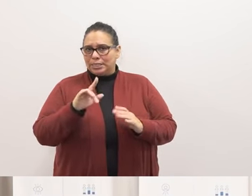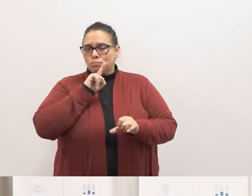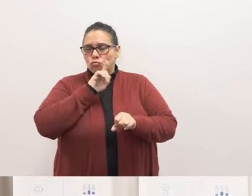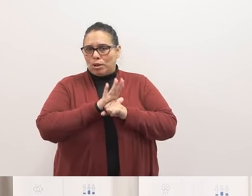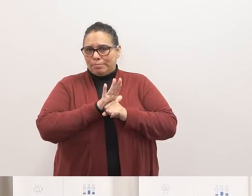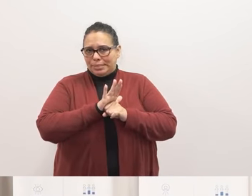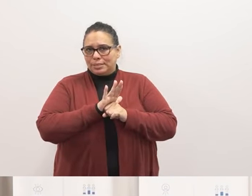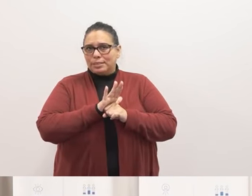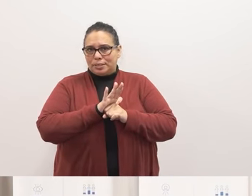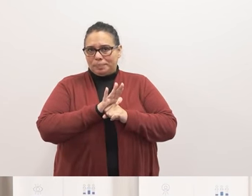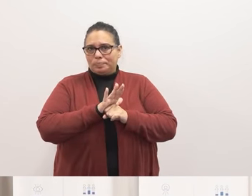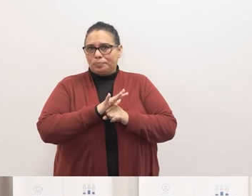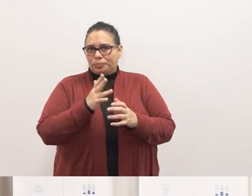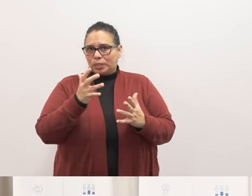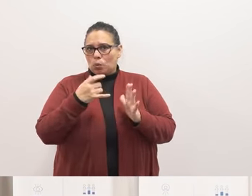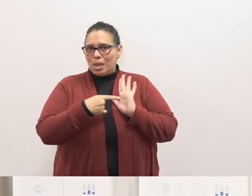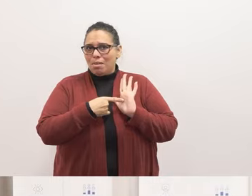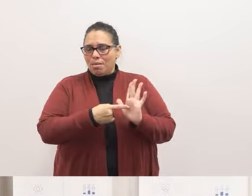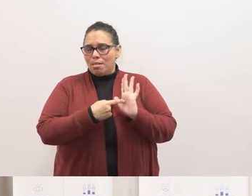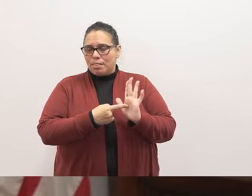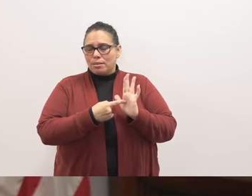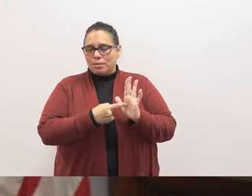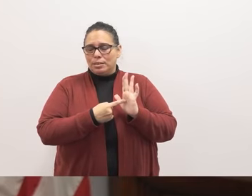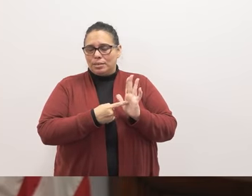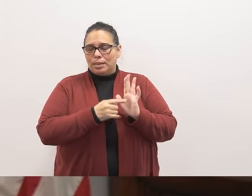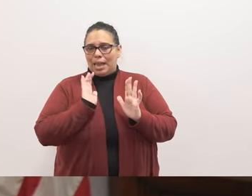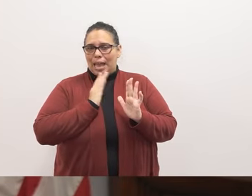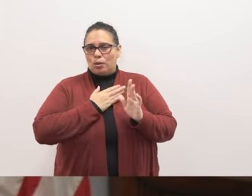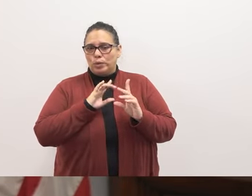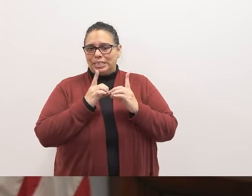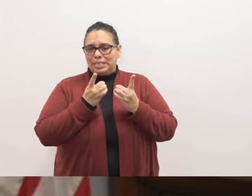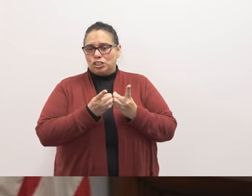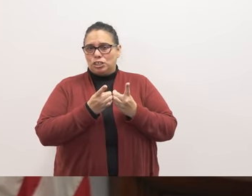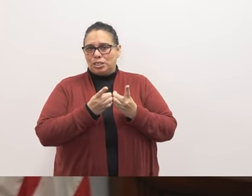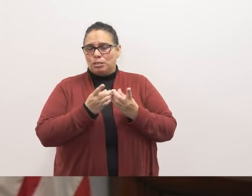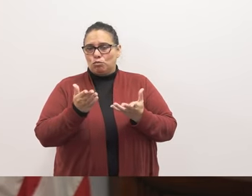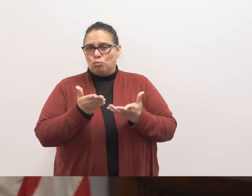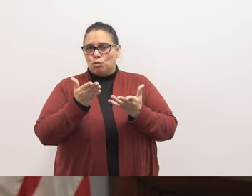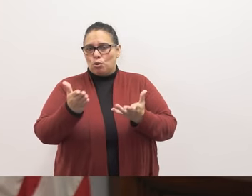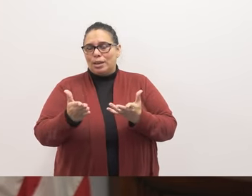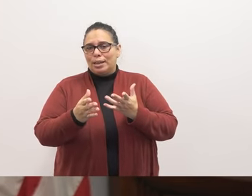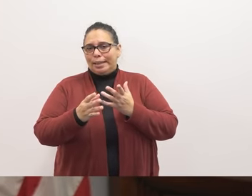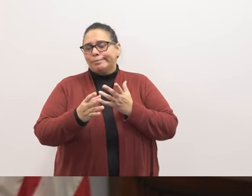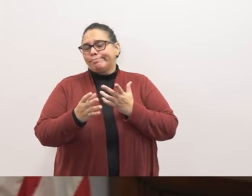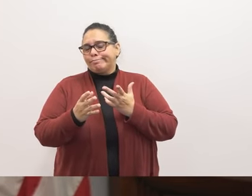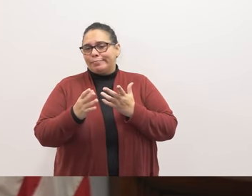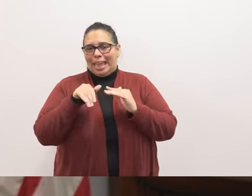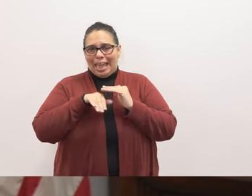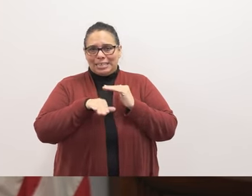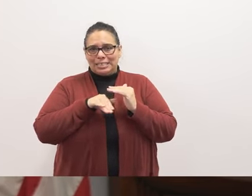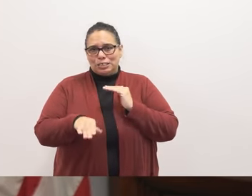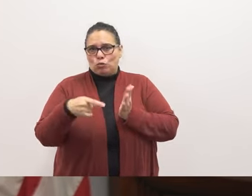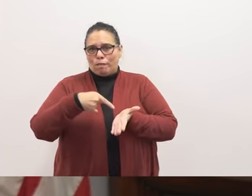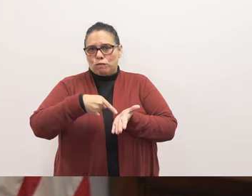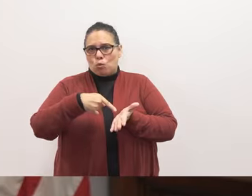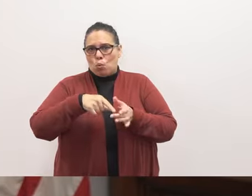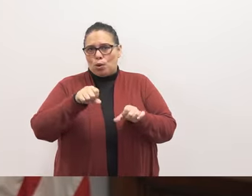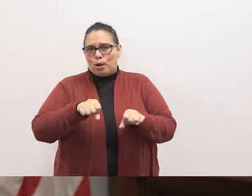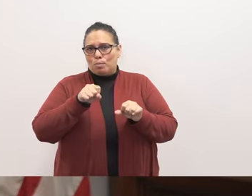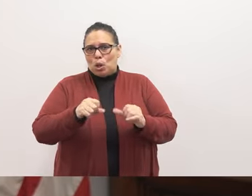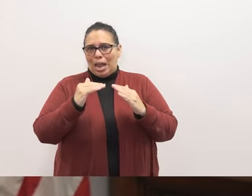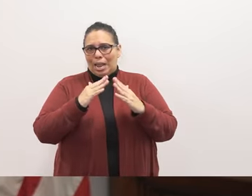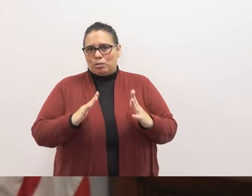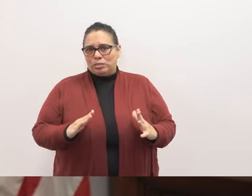just want to highlight our district's commitment to promoting access to quality and affordable housing for all Long Beach residents.